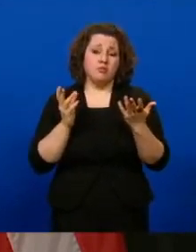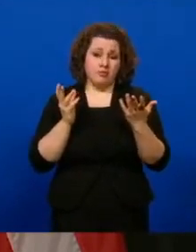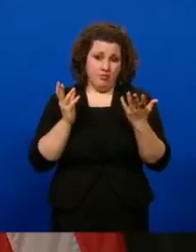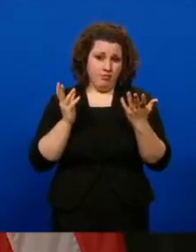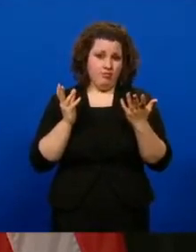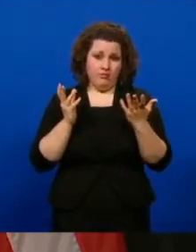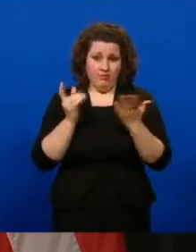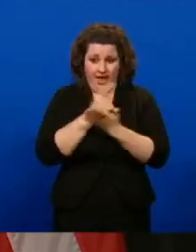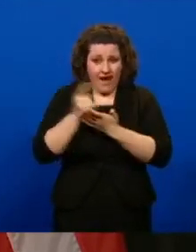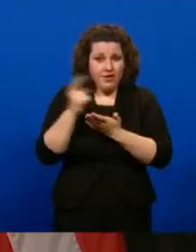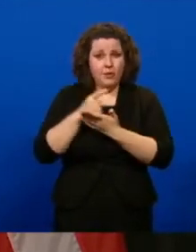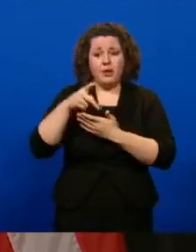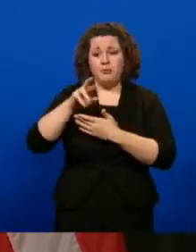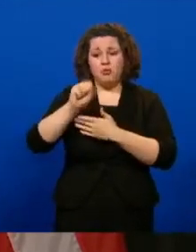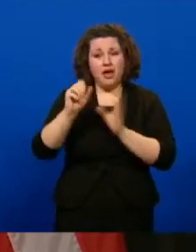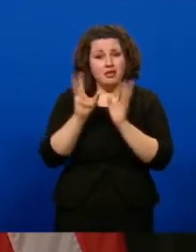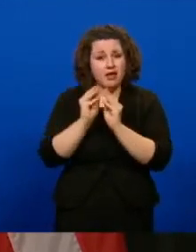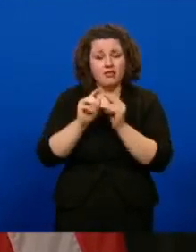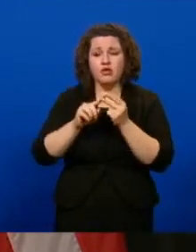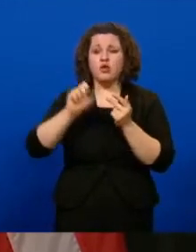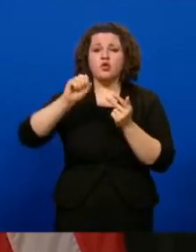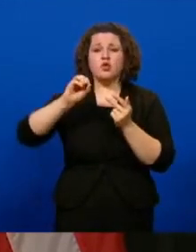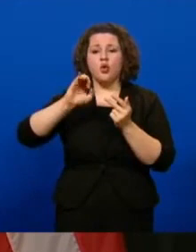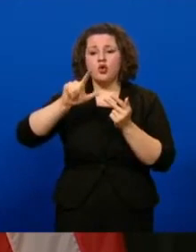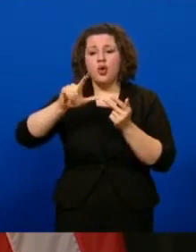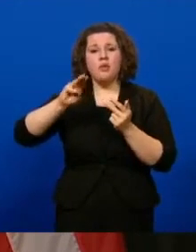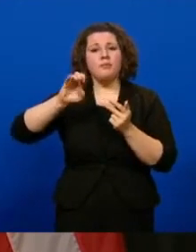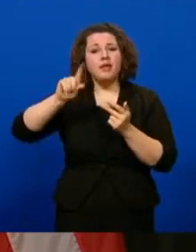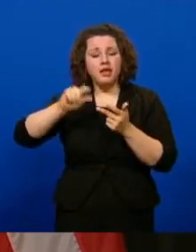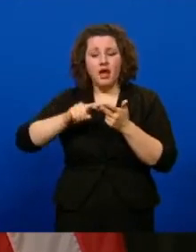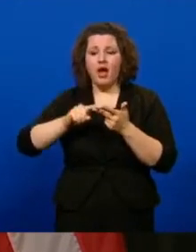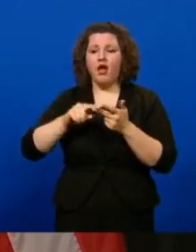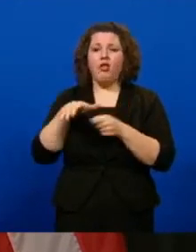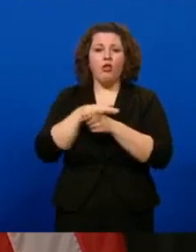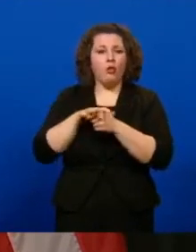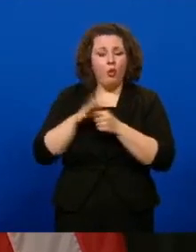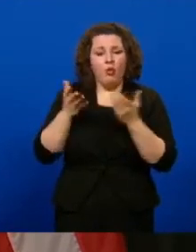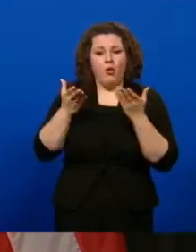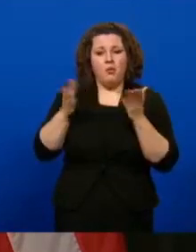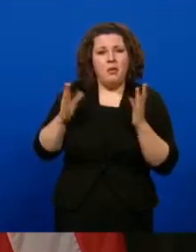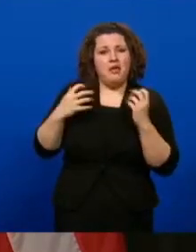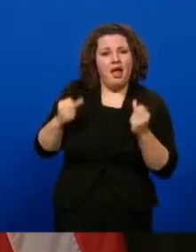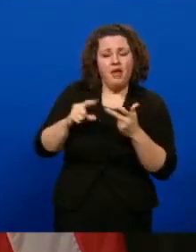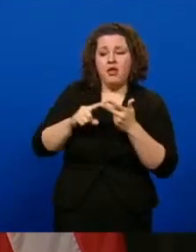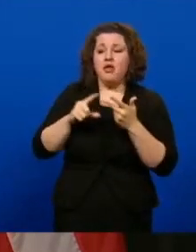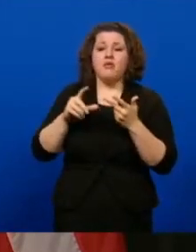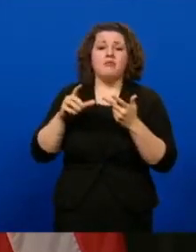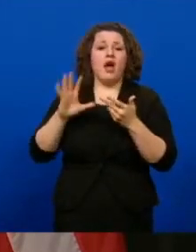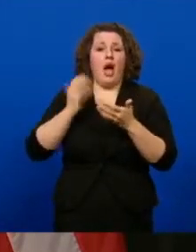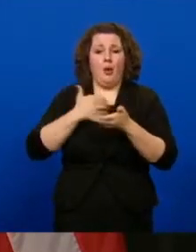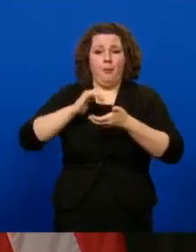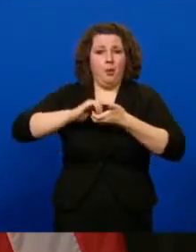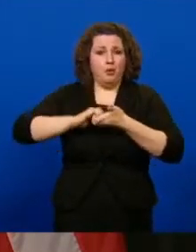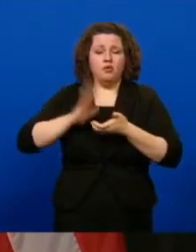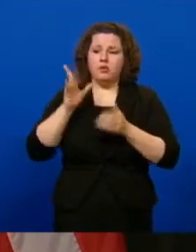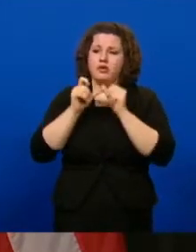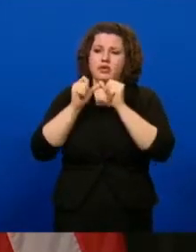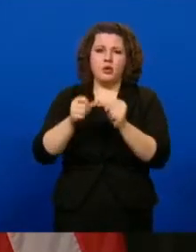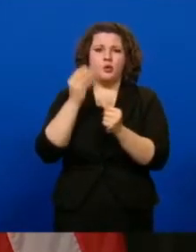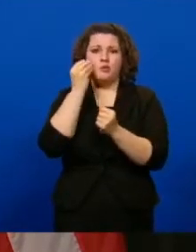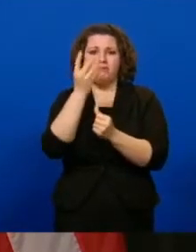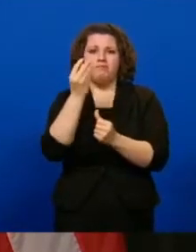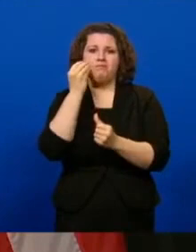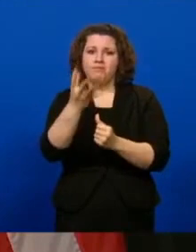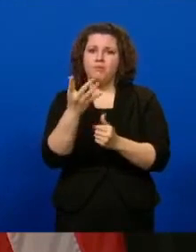weekly press conferences, through social media, through our local public health, through our partners, continue to update Iowans